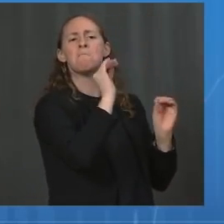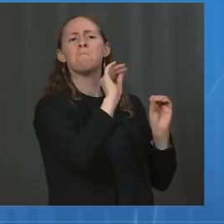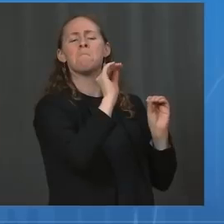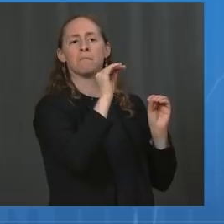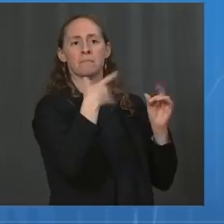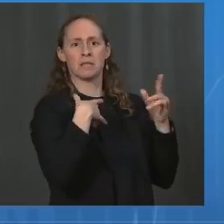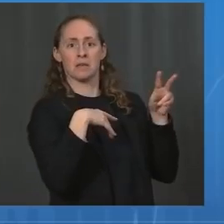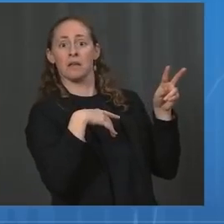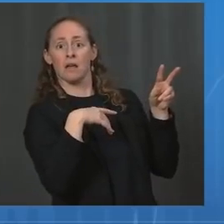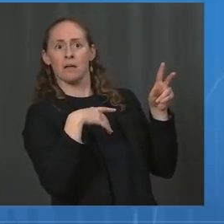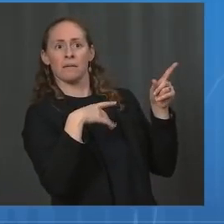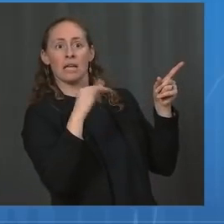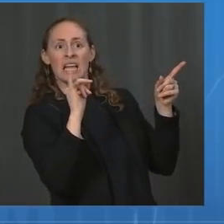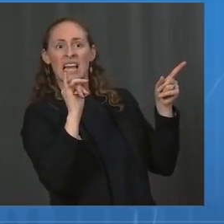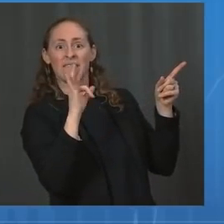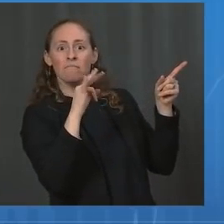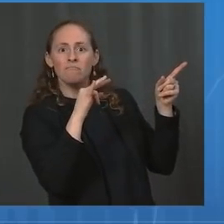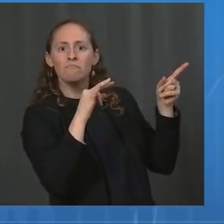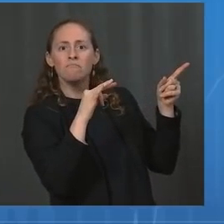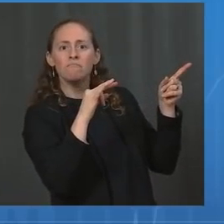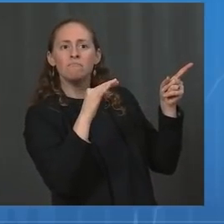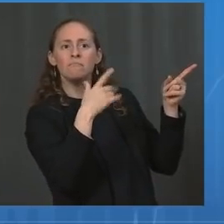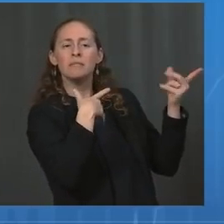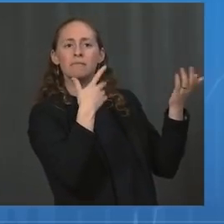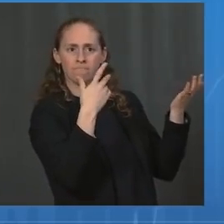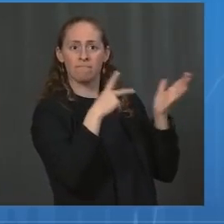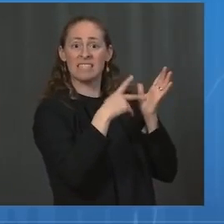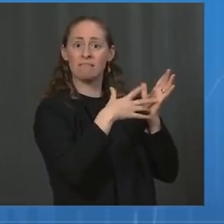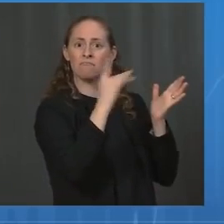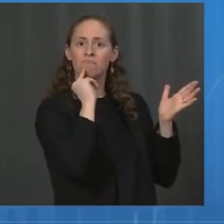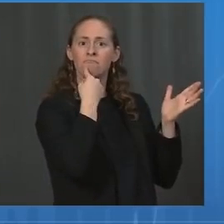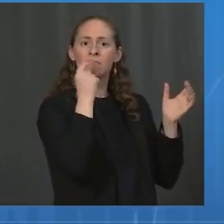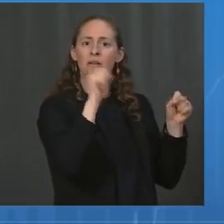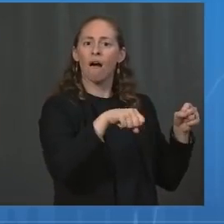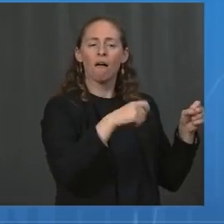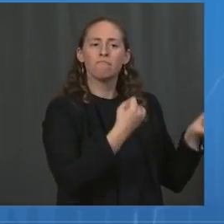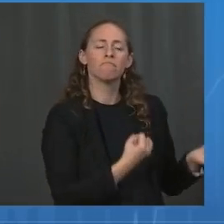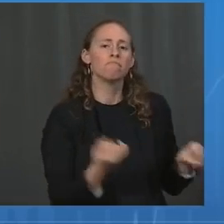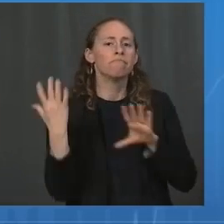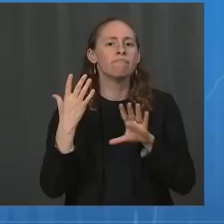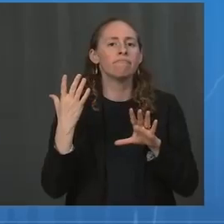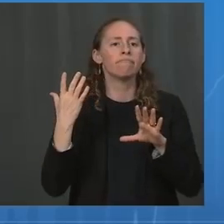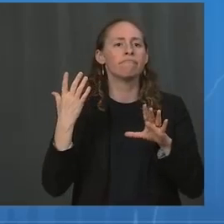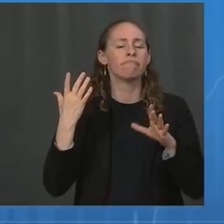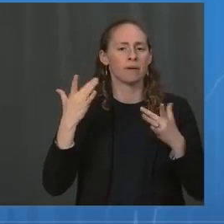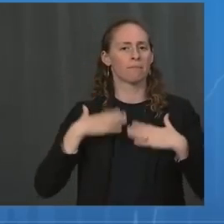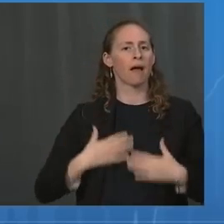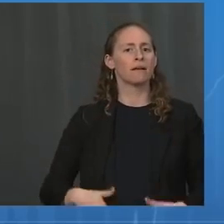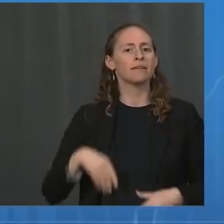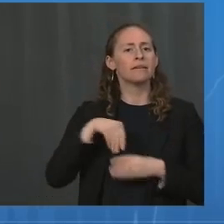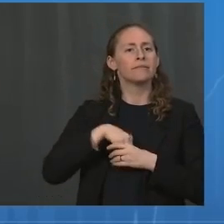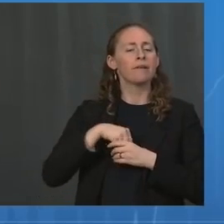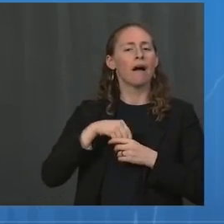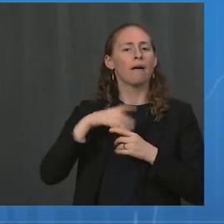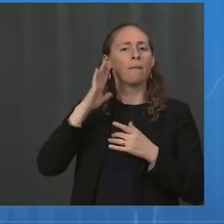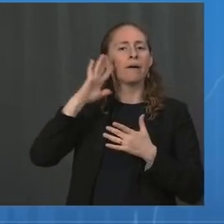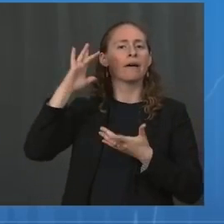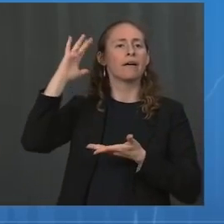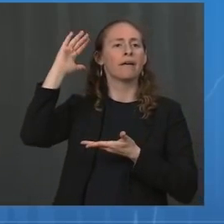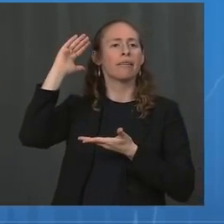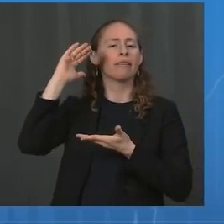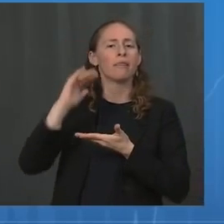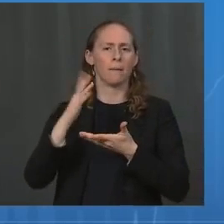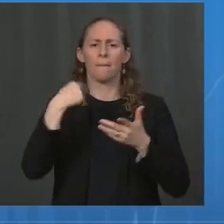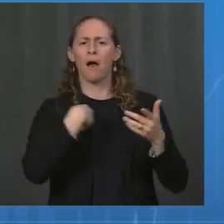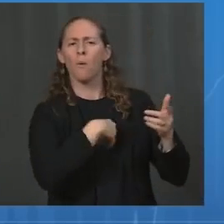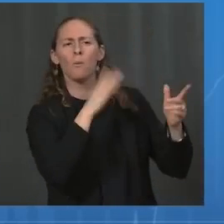waning against hospitalization, severe disease, and death. They will be reviewing that as well. But that is, it